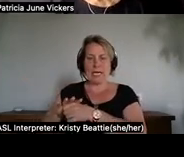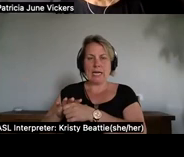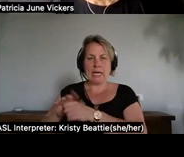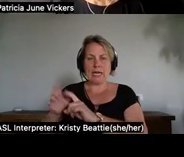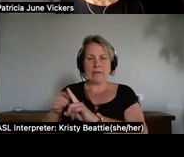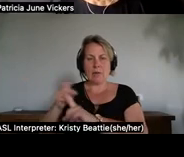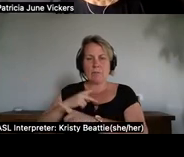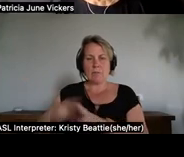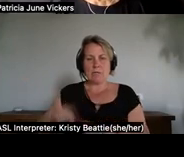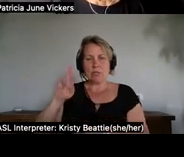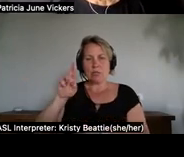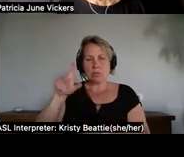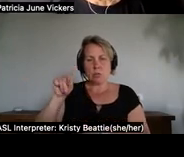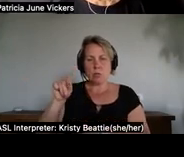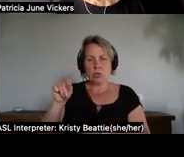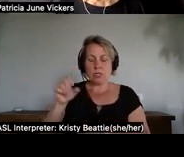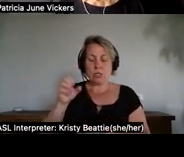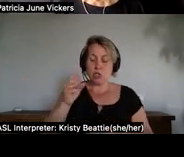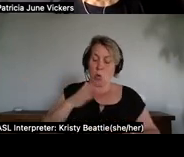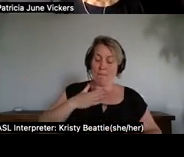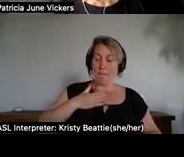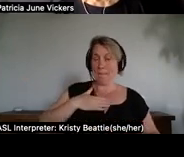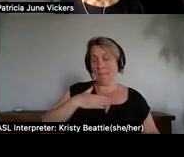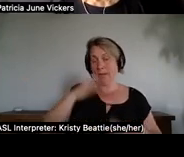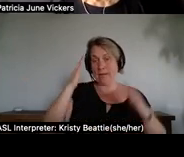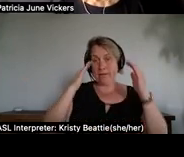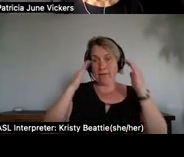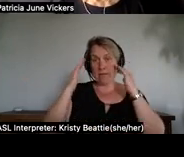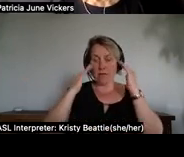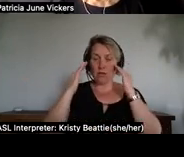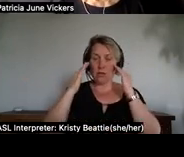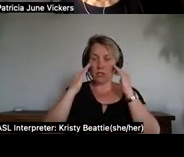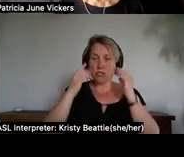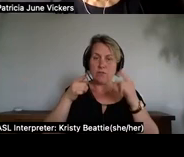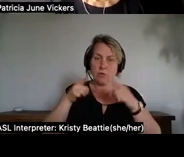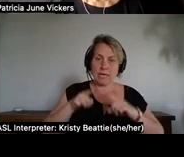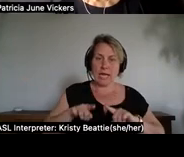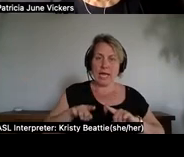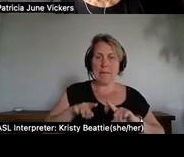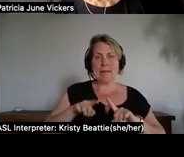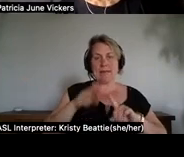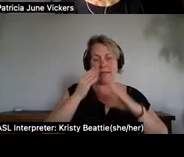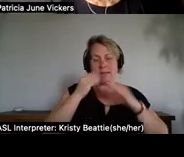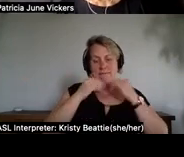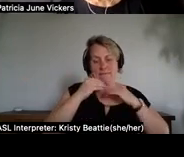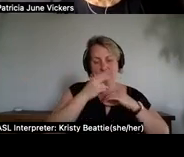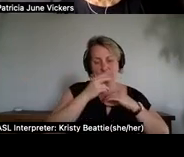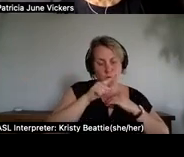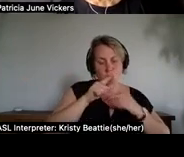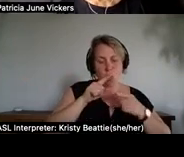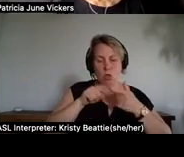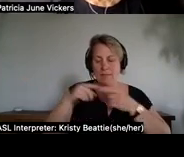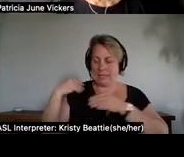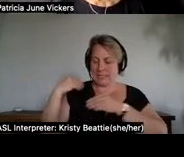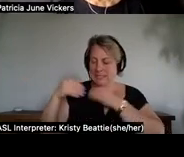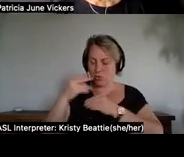so my knowledge of the feast hall and of ancestral law in gitsan